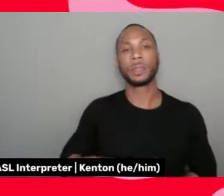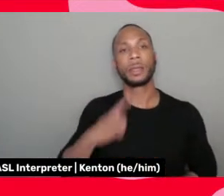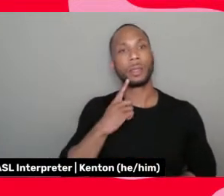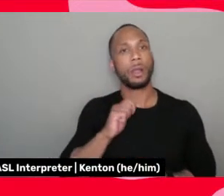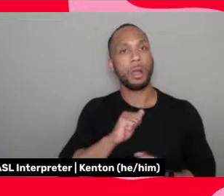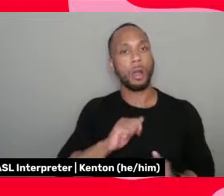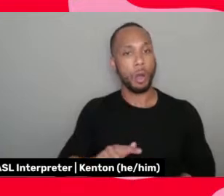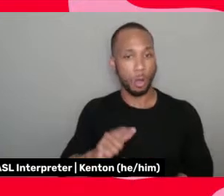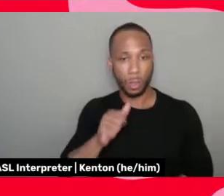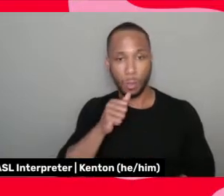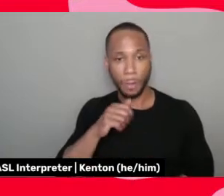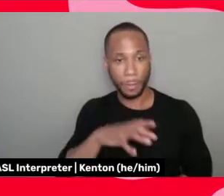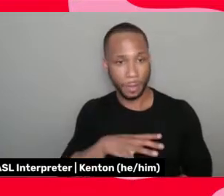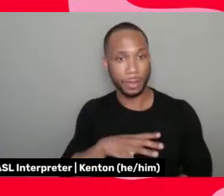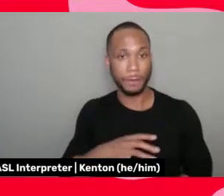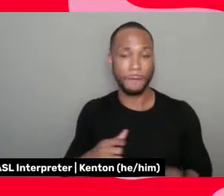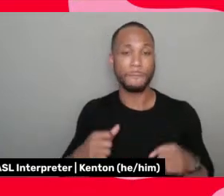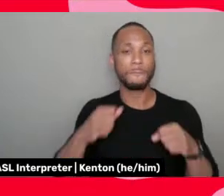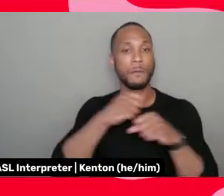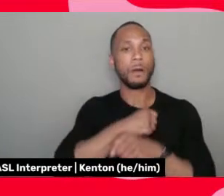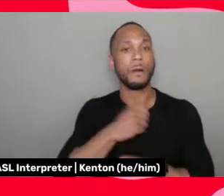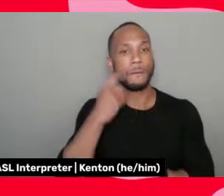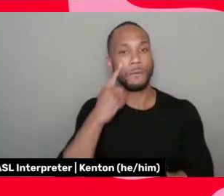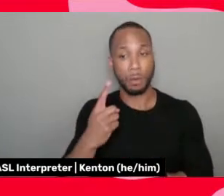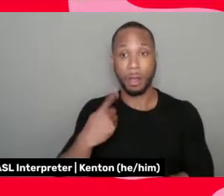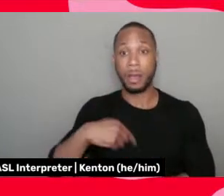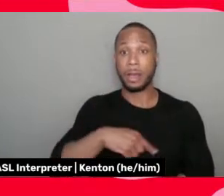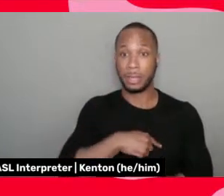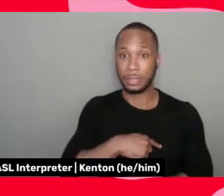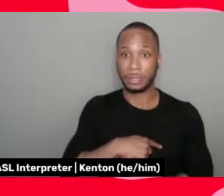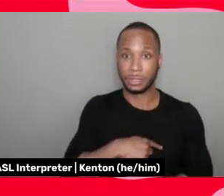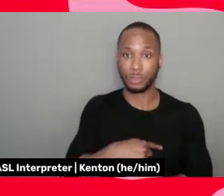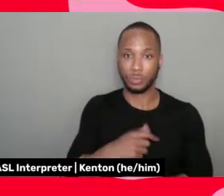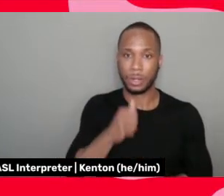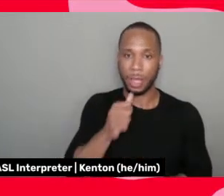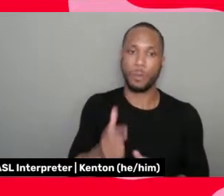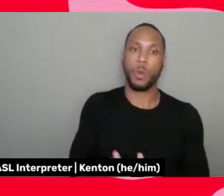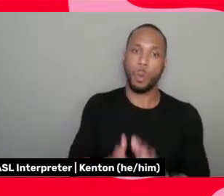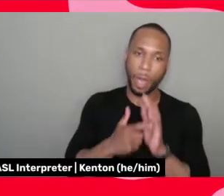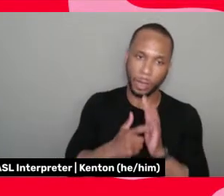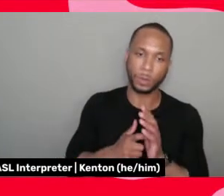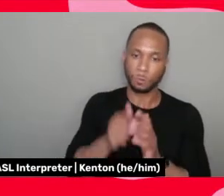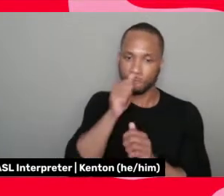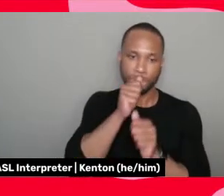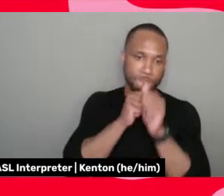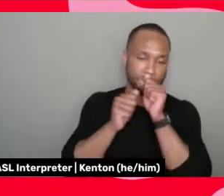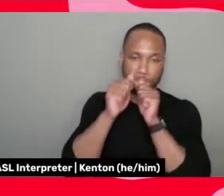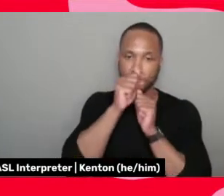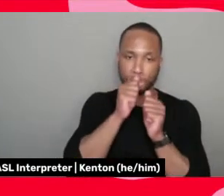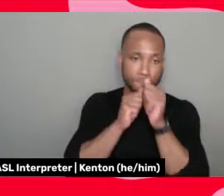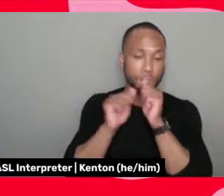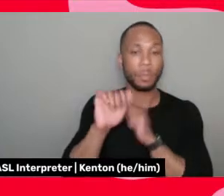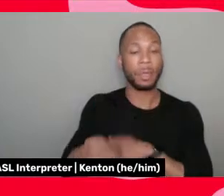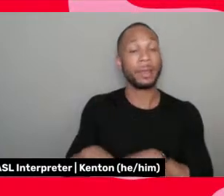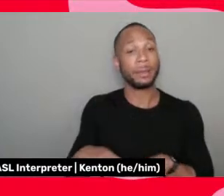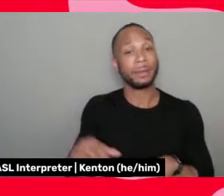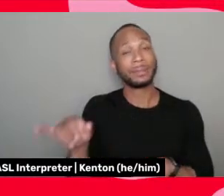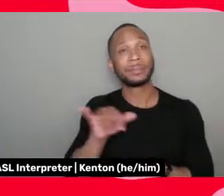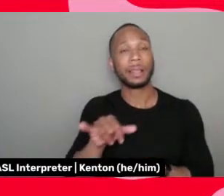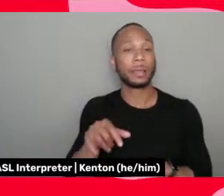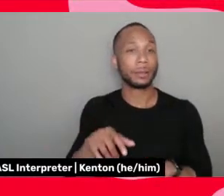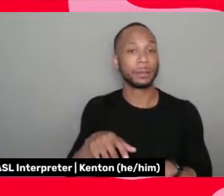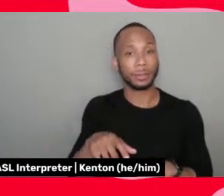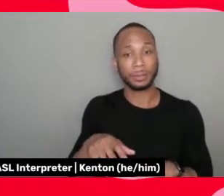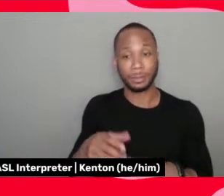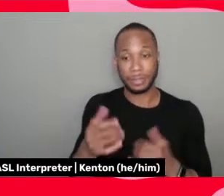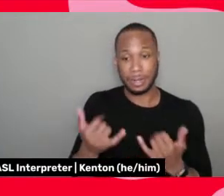fought for us not to have to deal with that. And it, it's kind of like, you know, in this